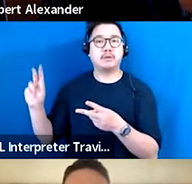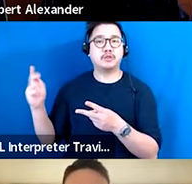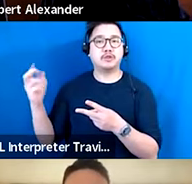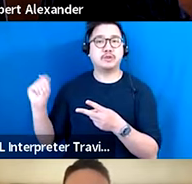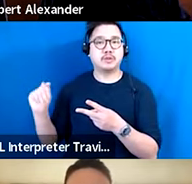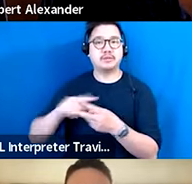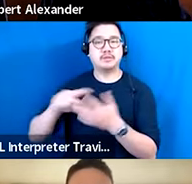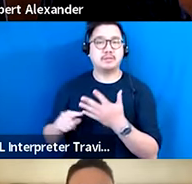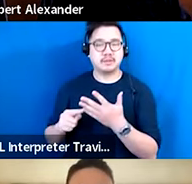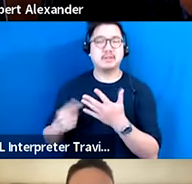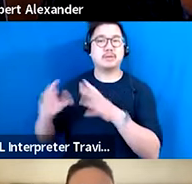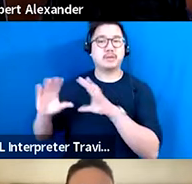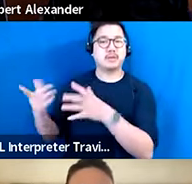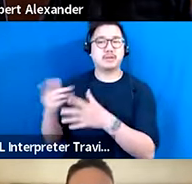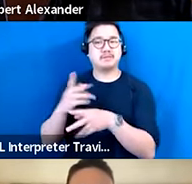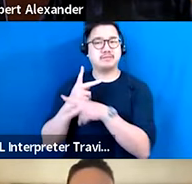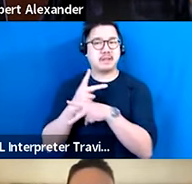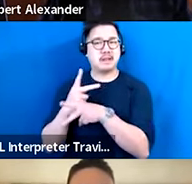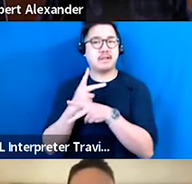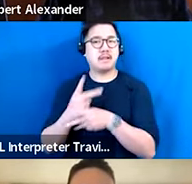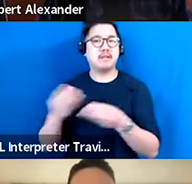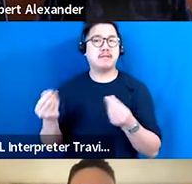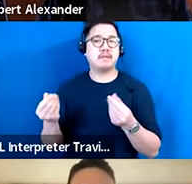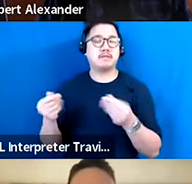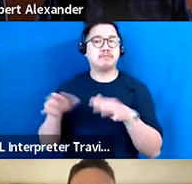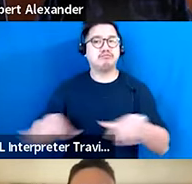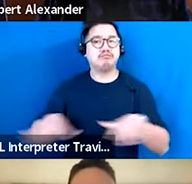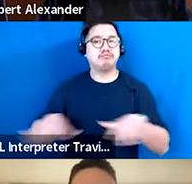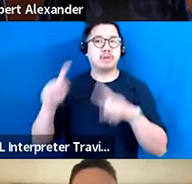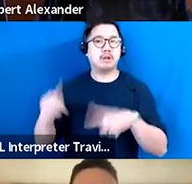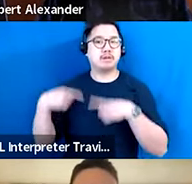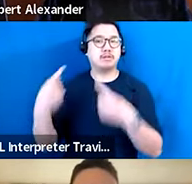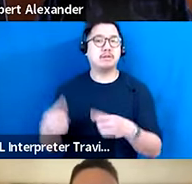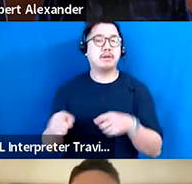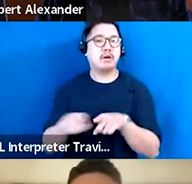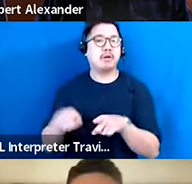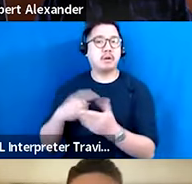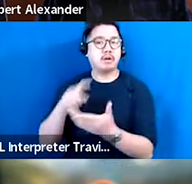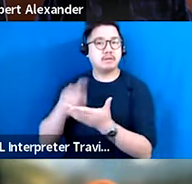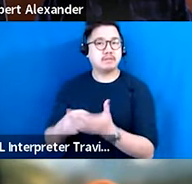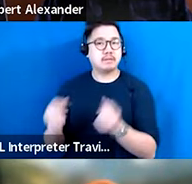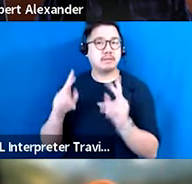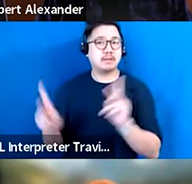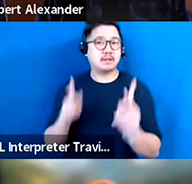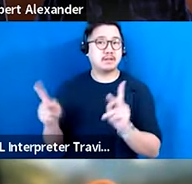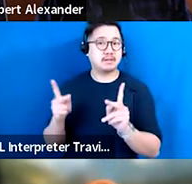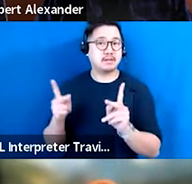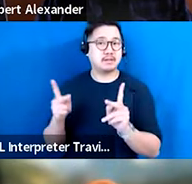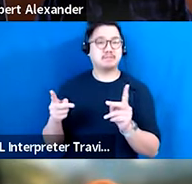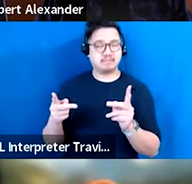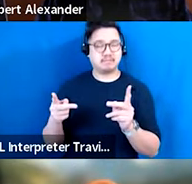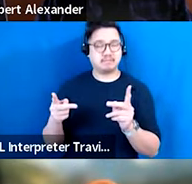who have stewarded this land throughout the generation. I would also like to acknowledge that many with us today are on different lands,